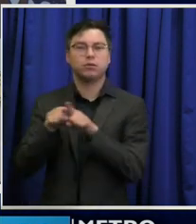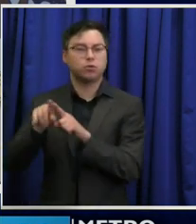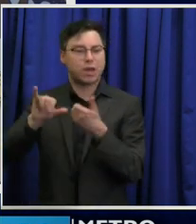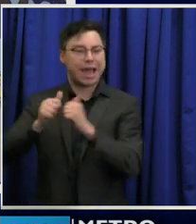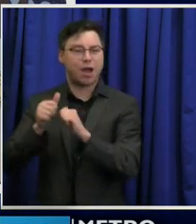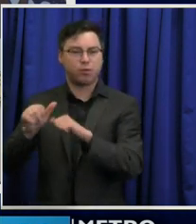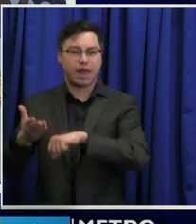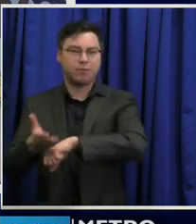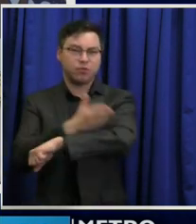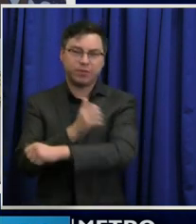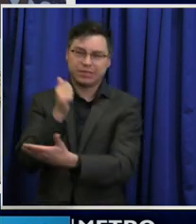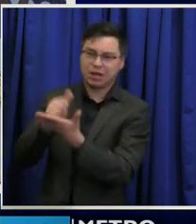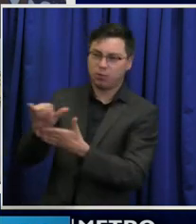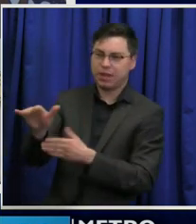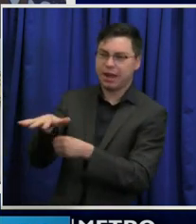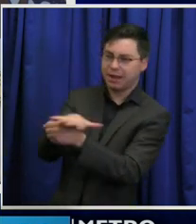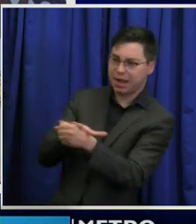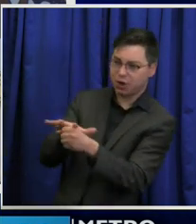this area? Thank you.